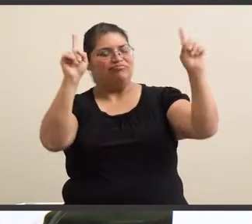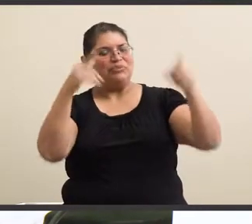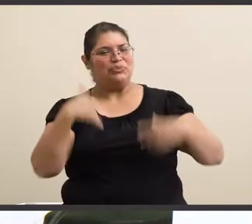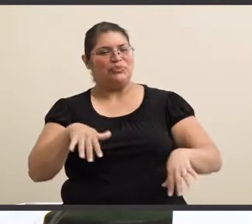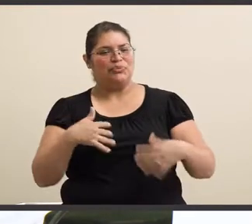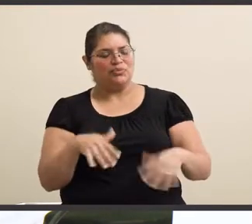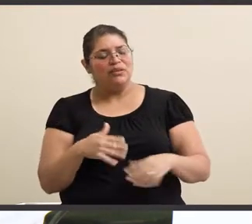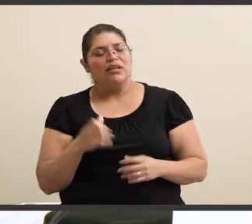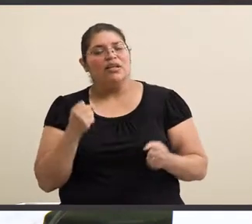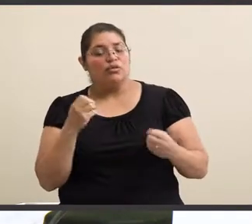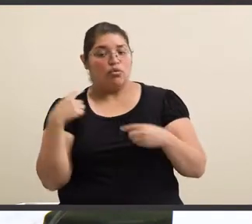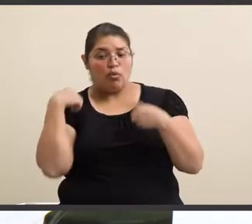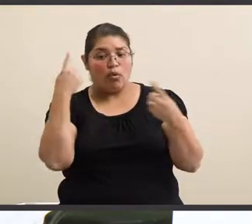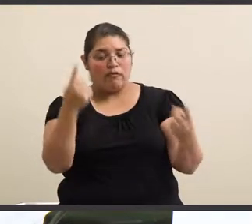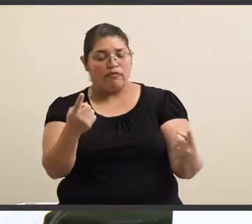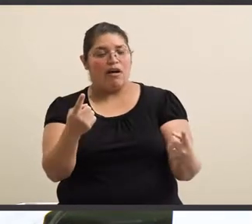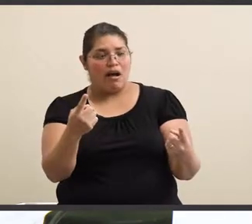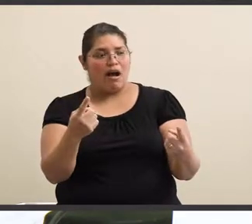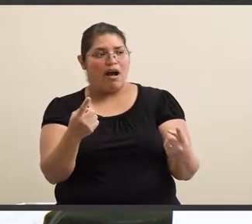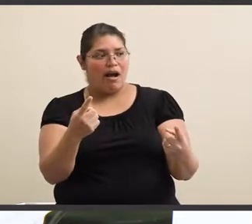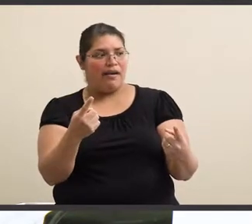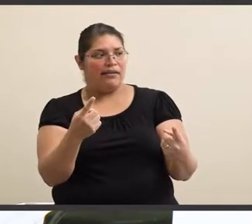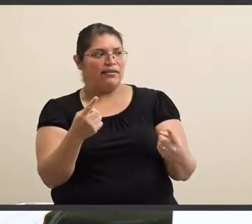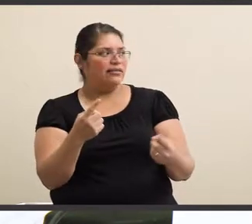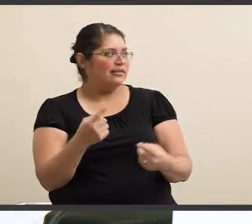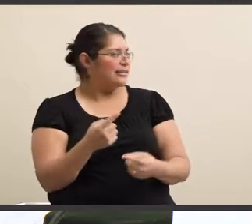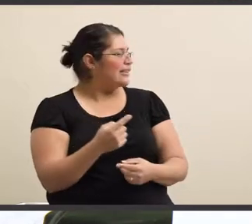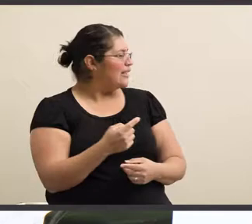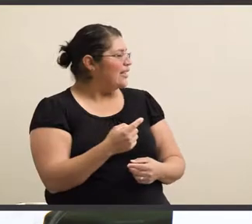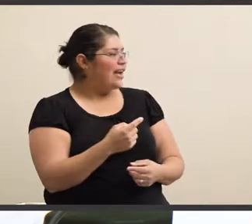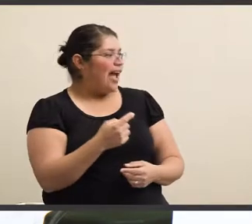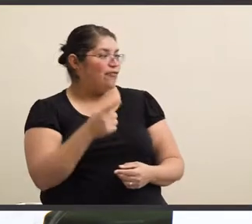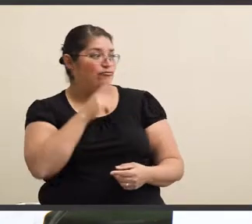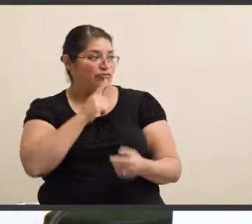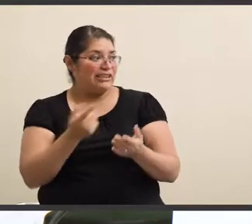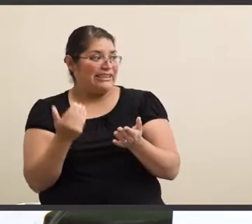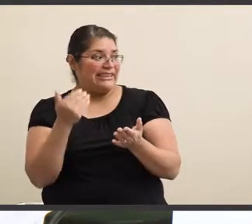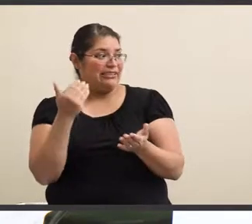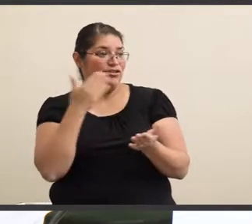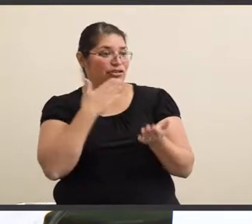And so far, I've gotten the Dean's List again, so I'm doing pretty good.